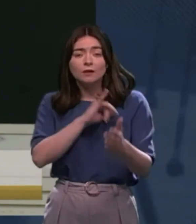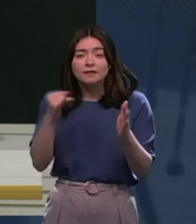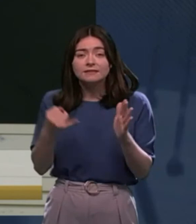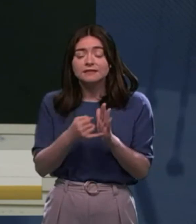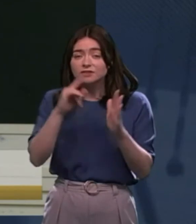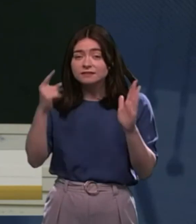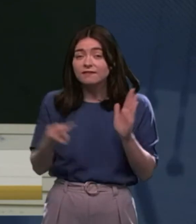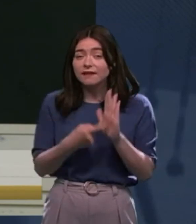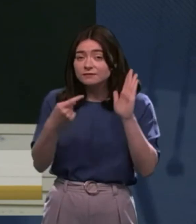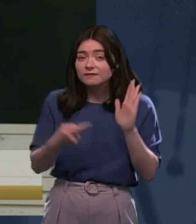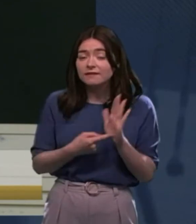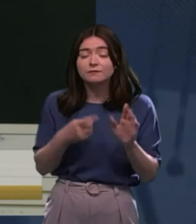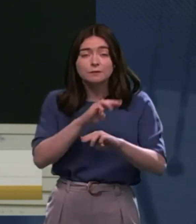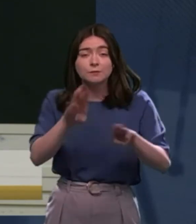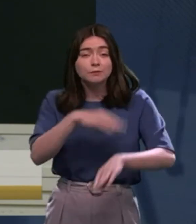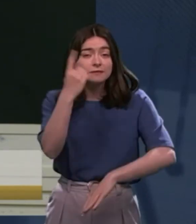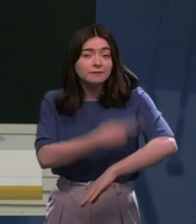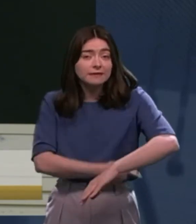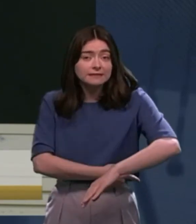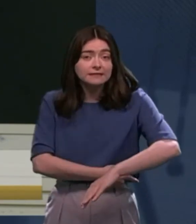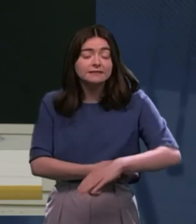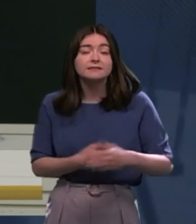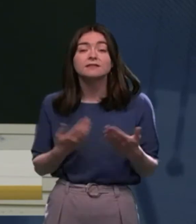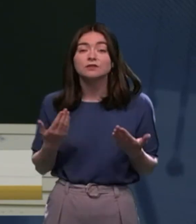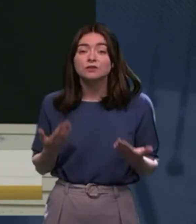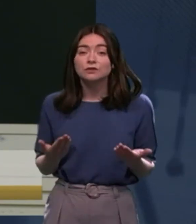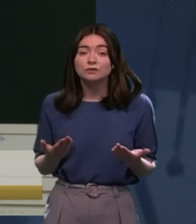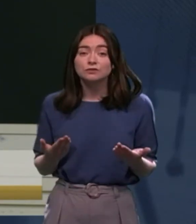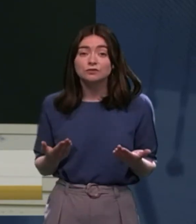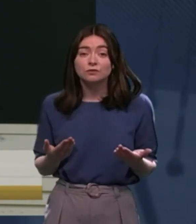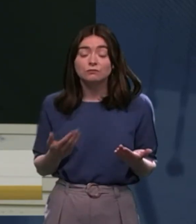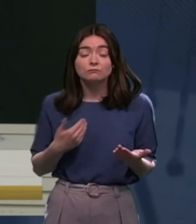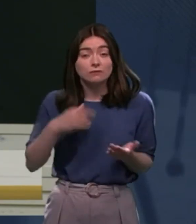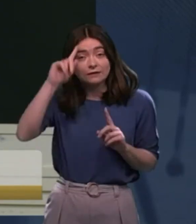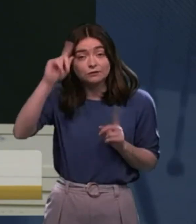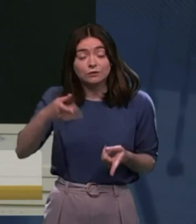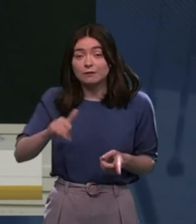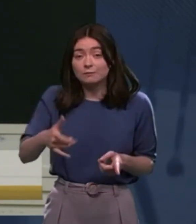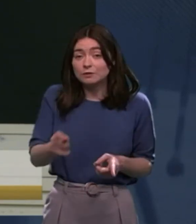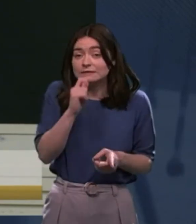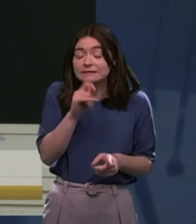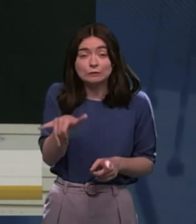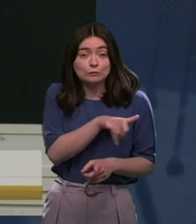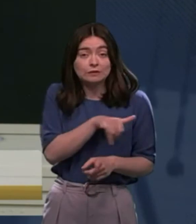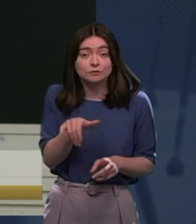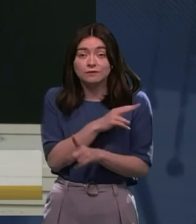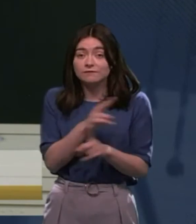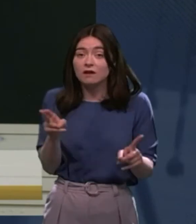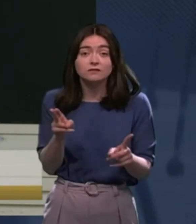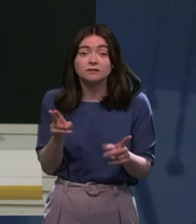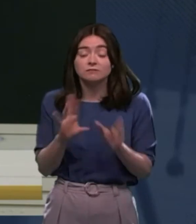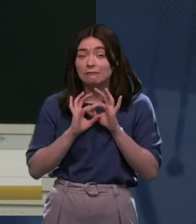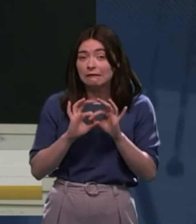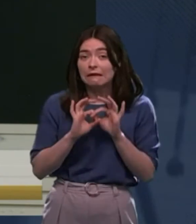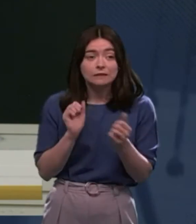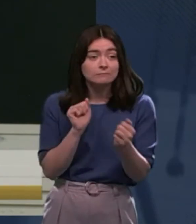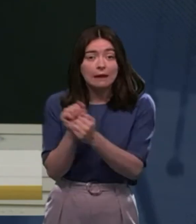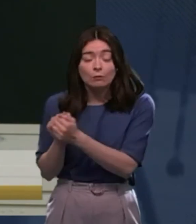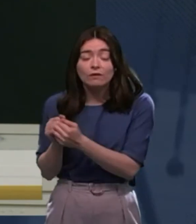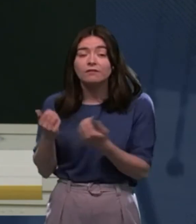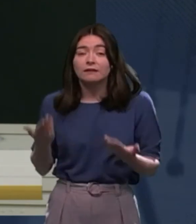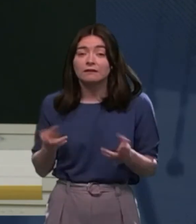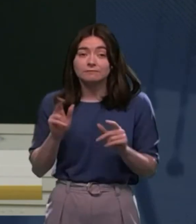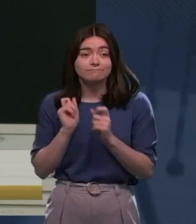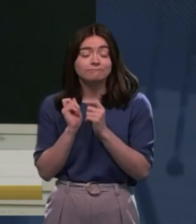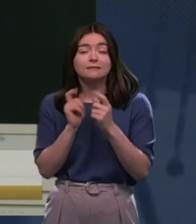thousands of people with disabilities. Like, so, I don't know, like, maybe you could tell us the ones we haven't engaged with, and I'll send that on